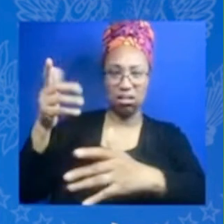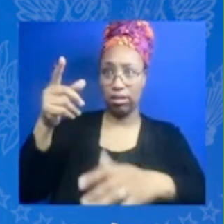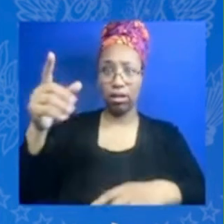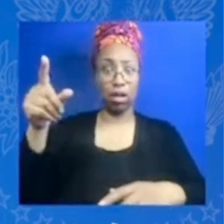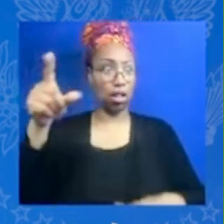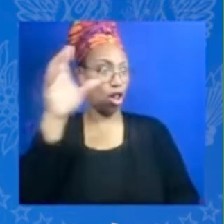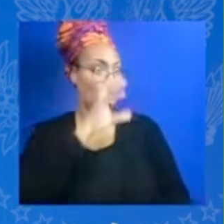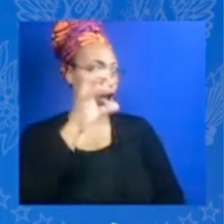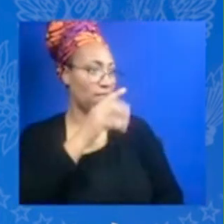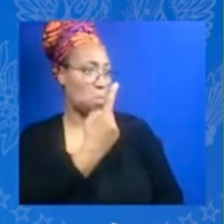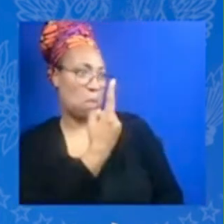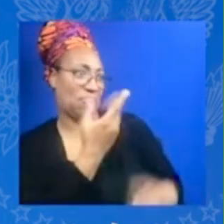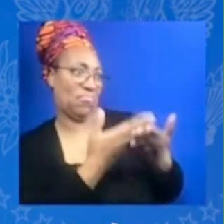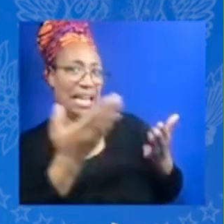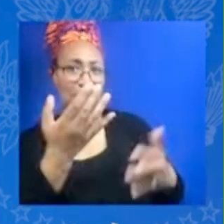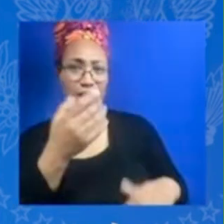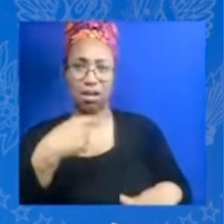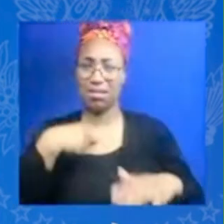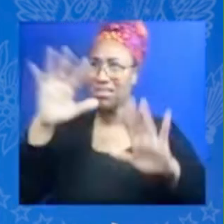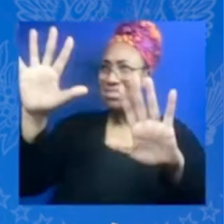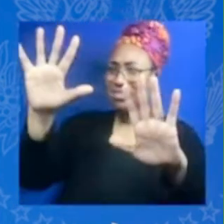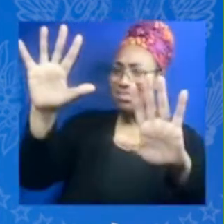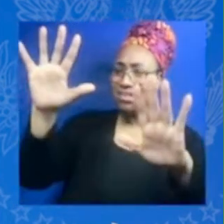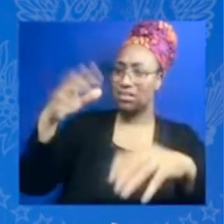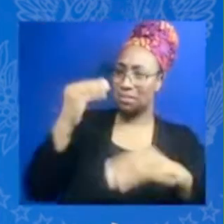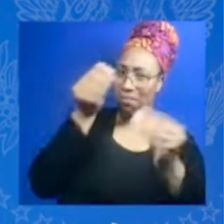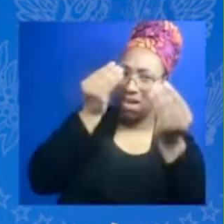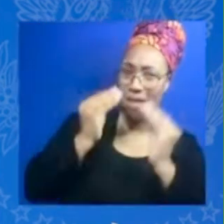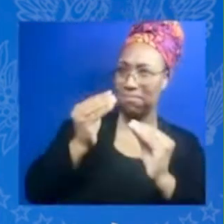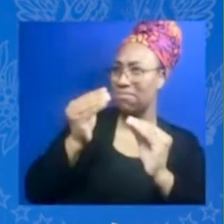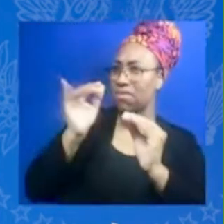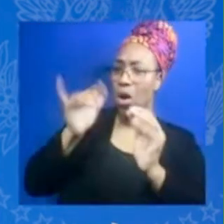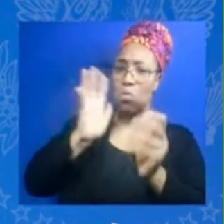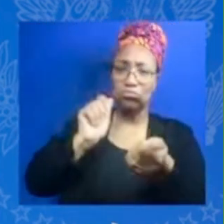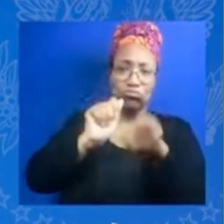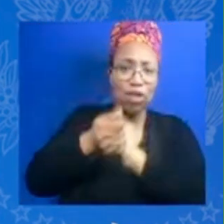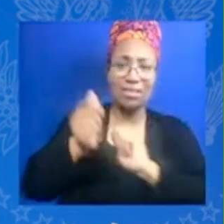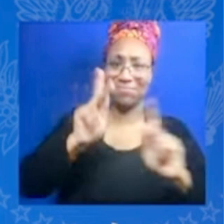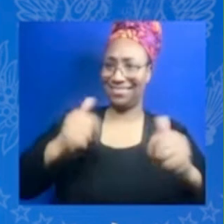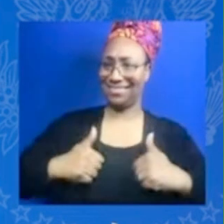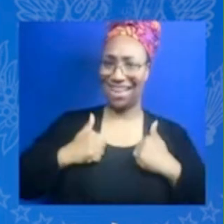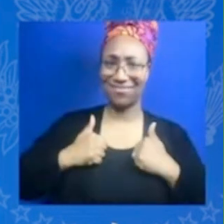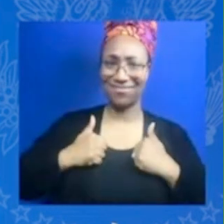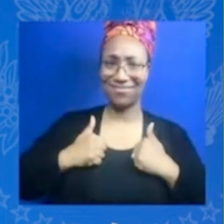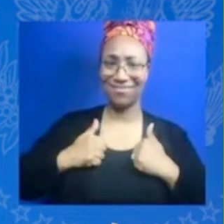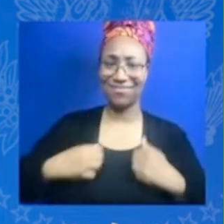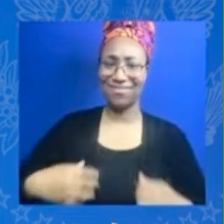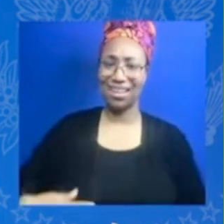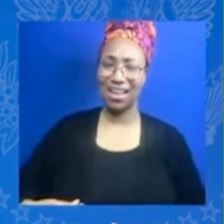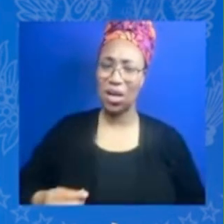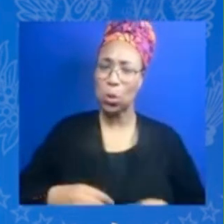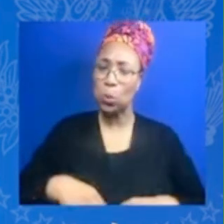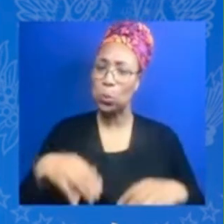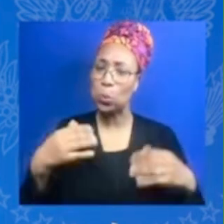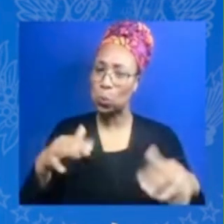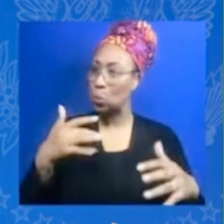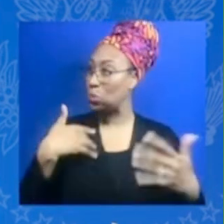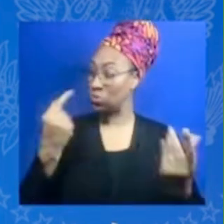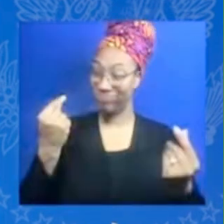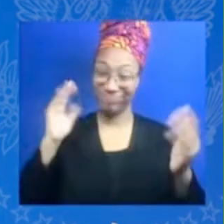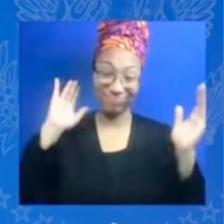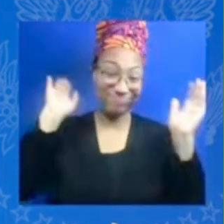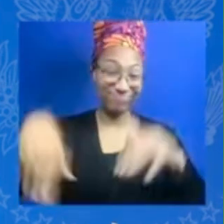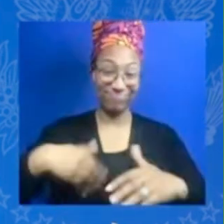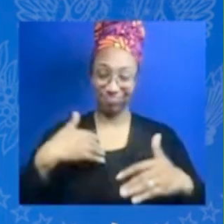number one having the mindset to go after entrepreneurship I think is the biggest hurdle like choosing that you can be the